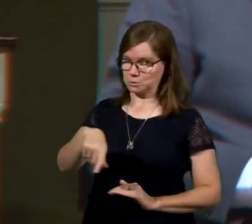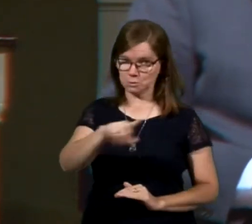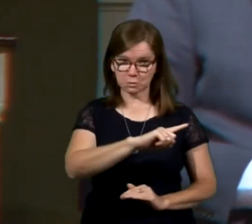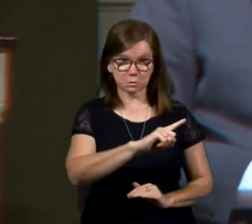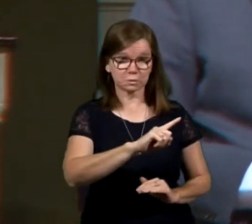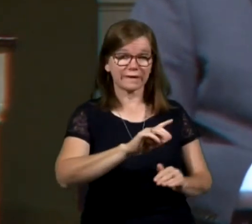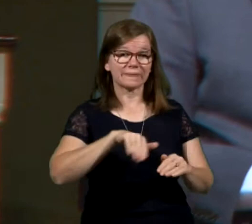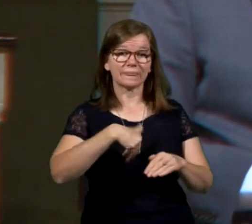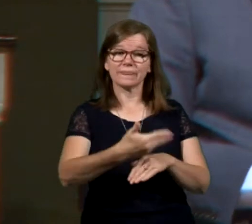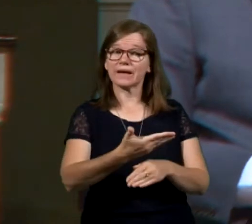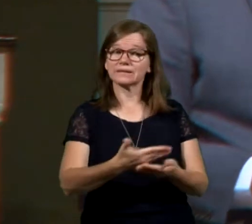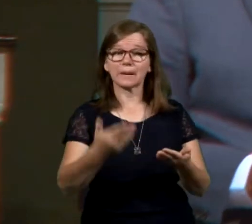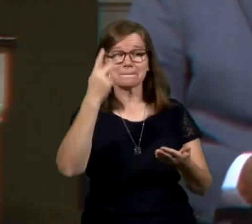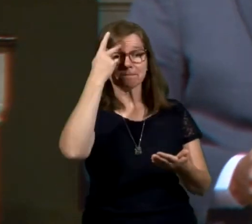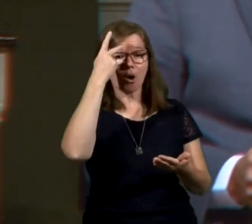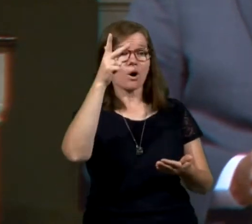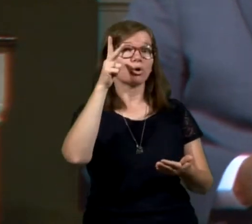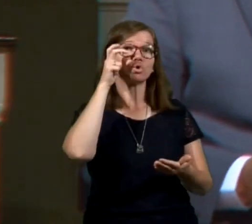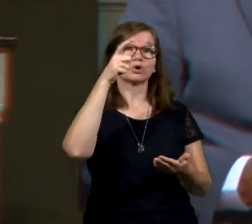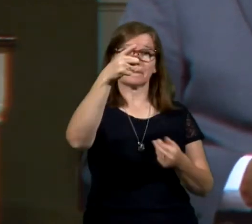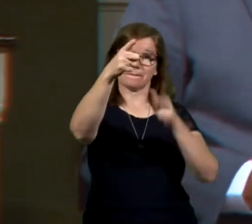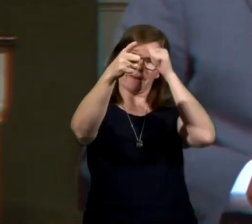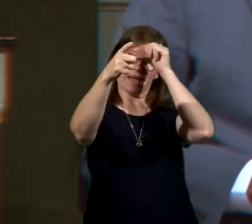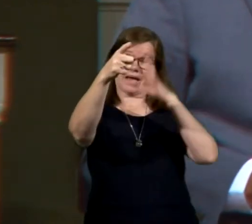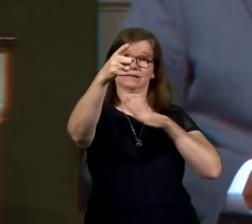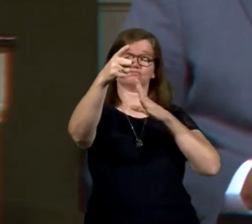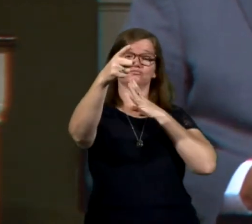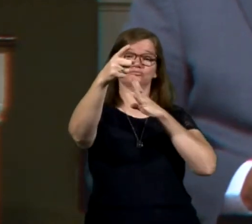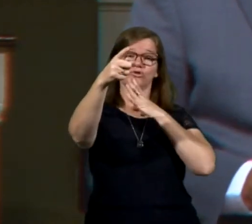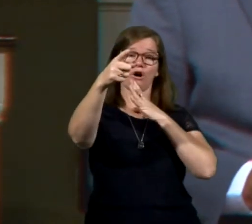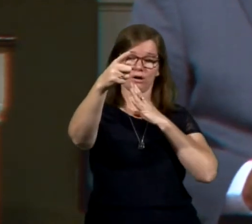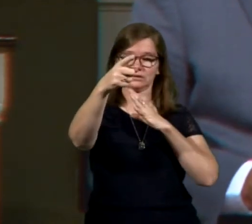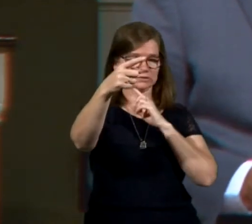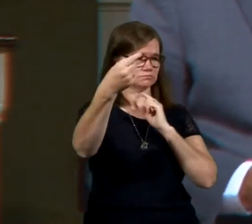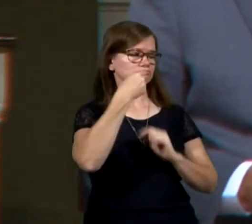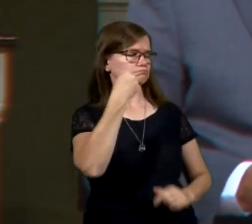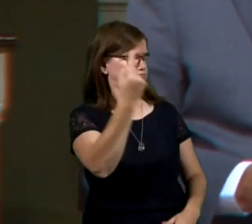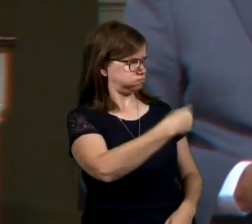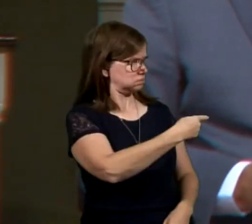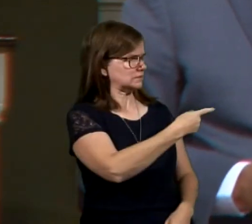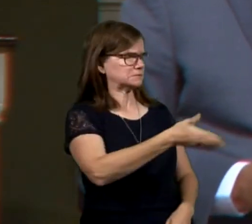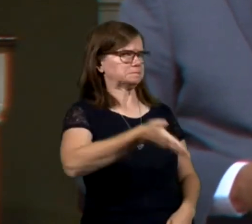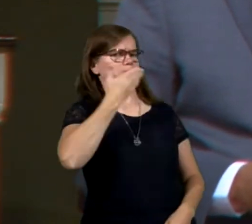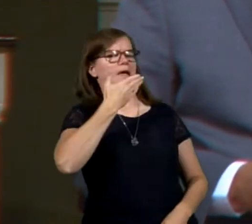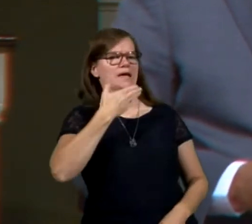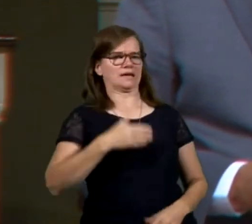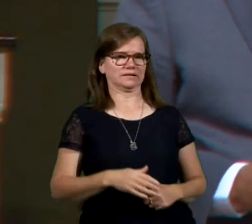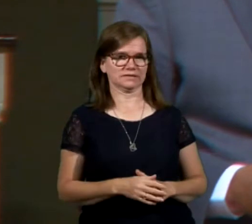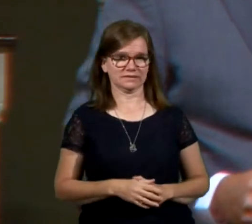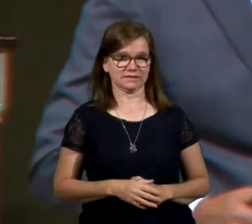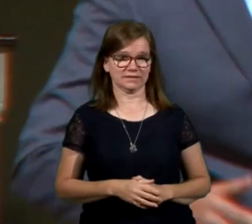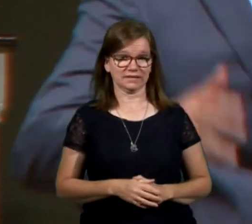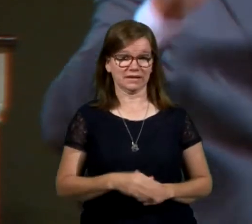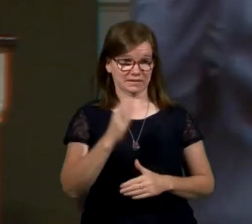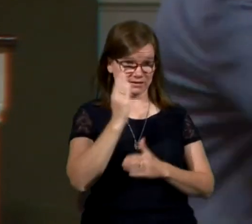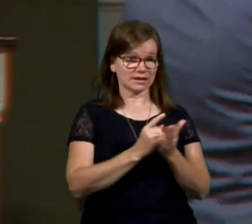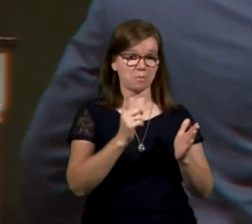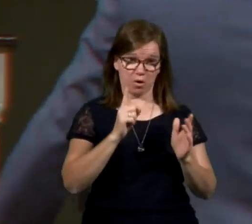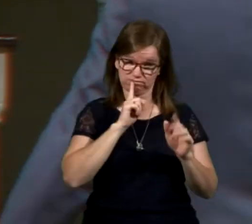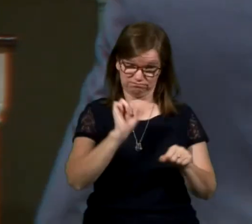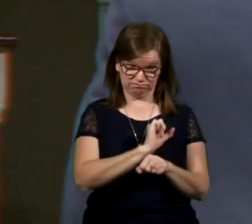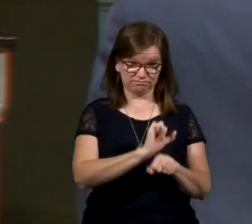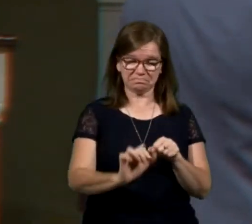thing that he heard was the high priest or a man saying, smack that guy right now across his face. And someone turned and